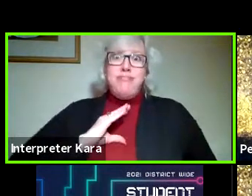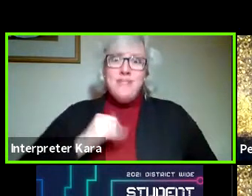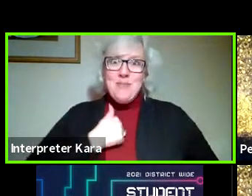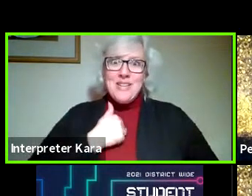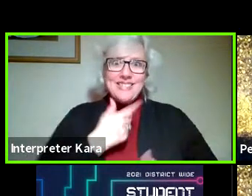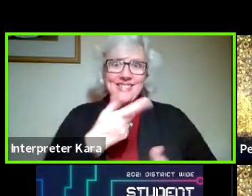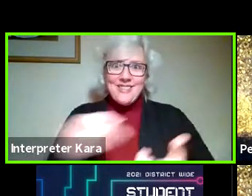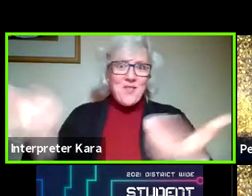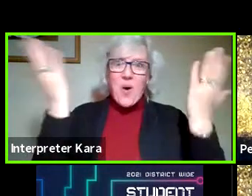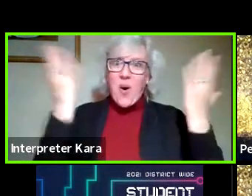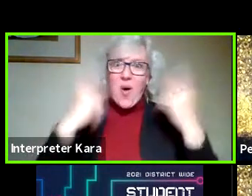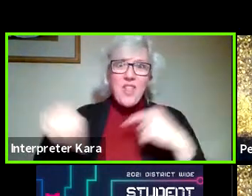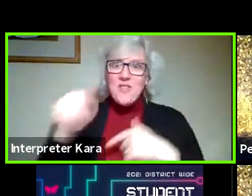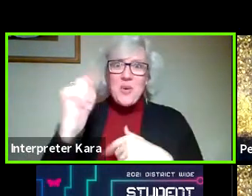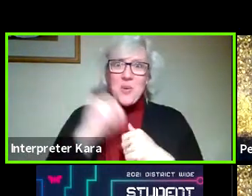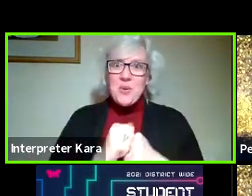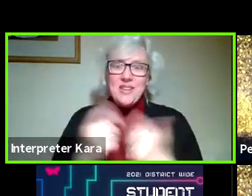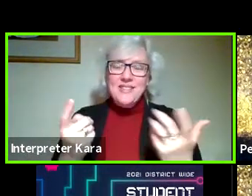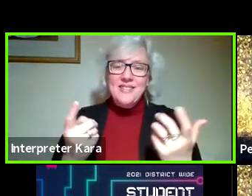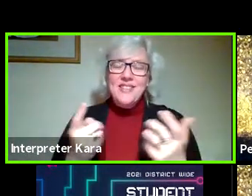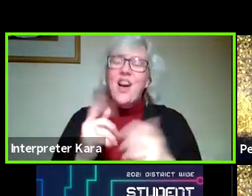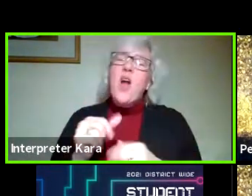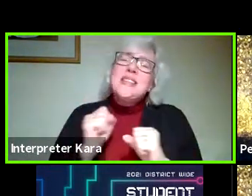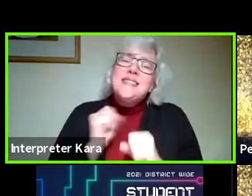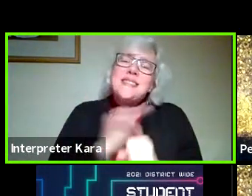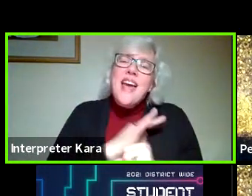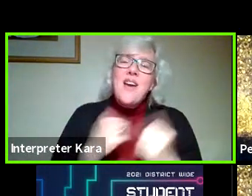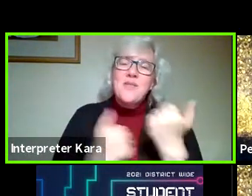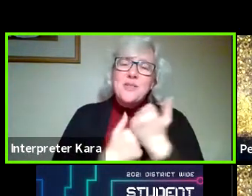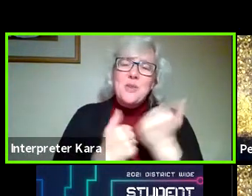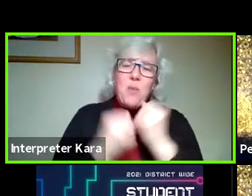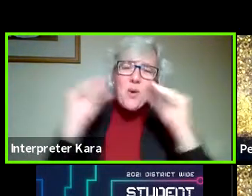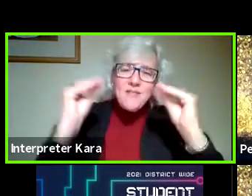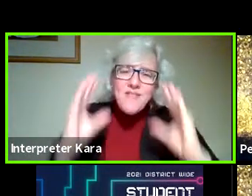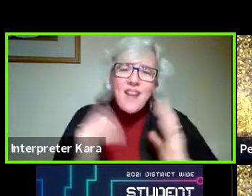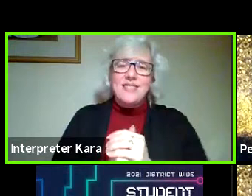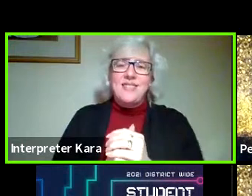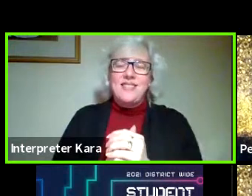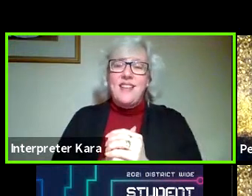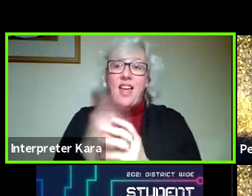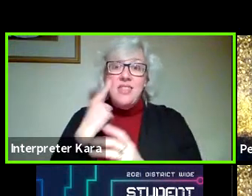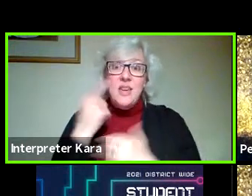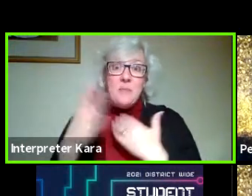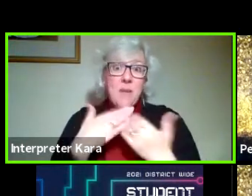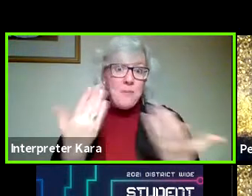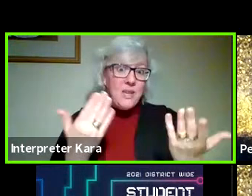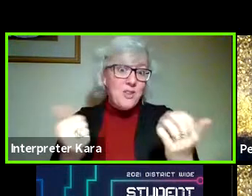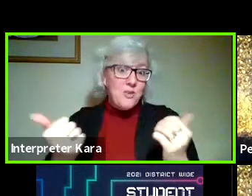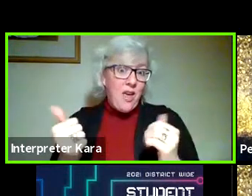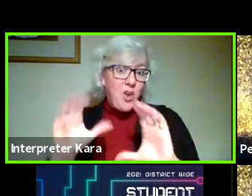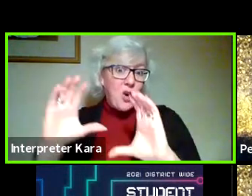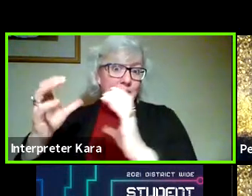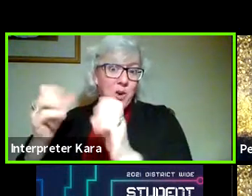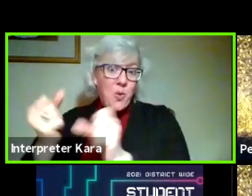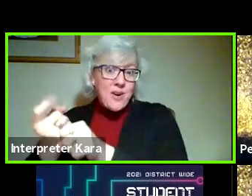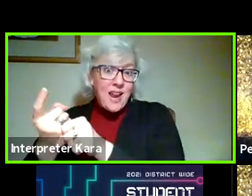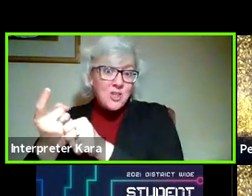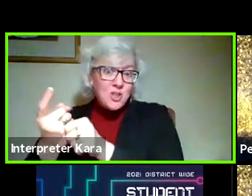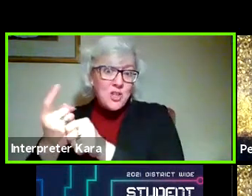of all of the faculty and all of the staff that help support the students because I think you might have another whole category next year,